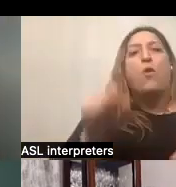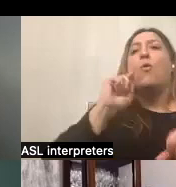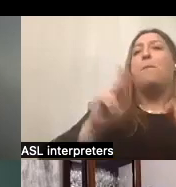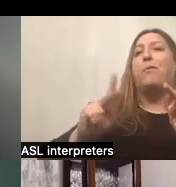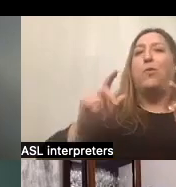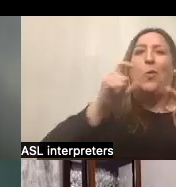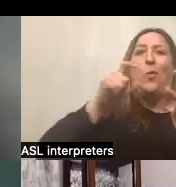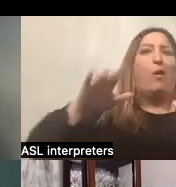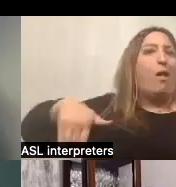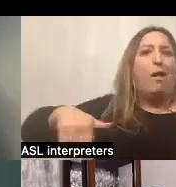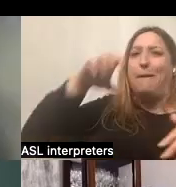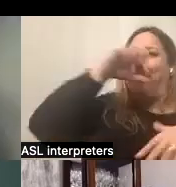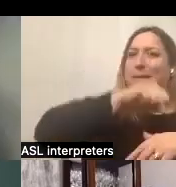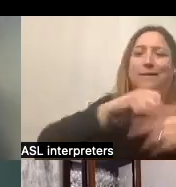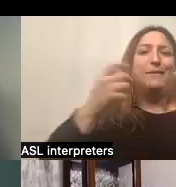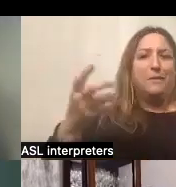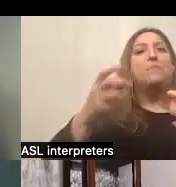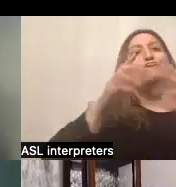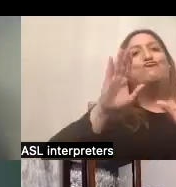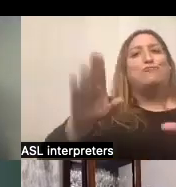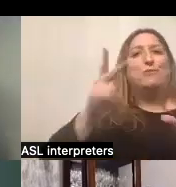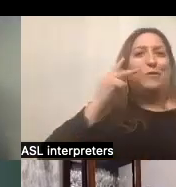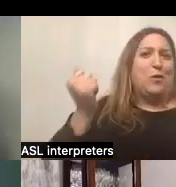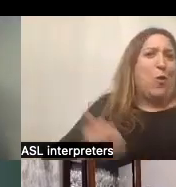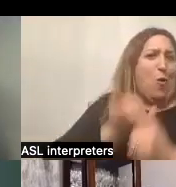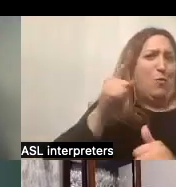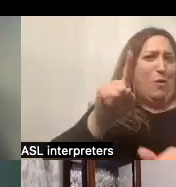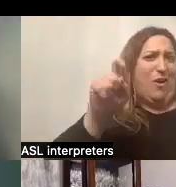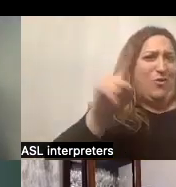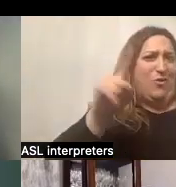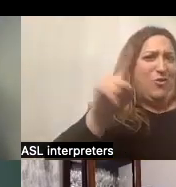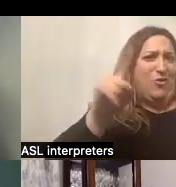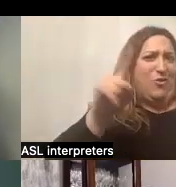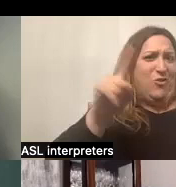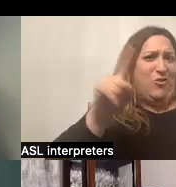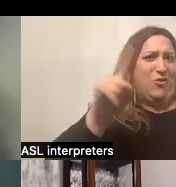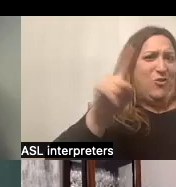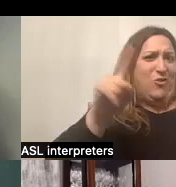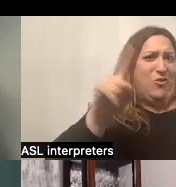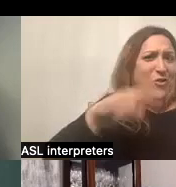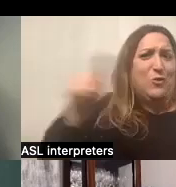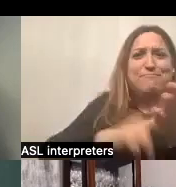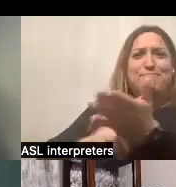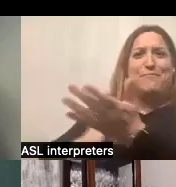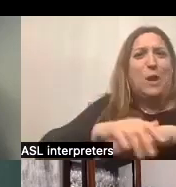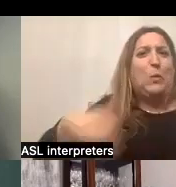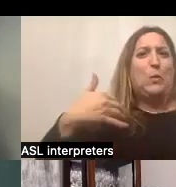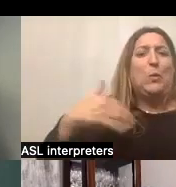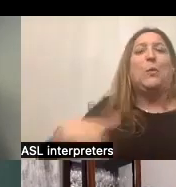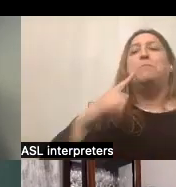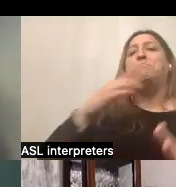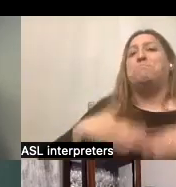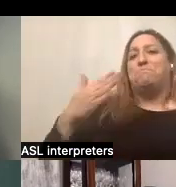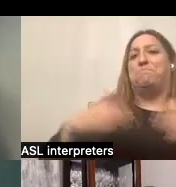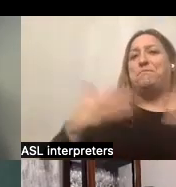able to join tonight. But it's great to see almost 100 of you joining our session tonight. I'm also glad that we're holding this